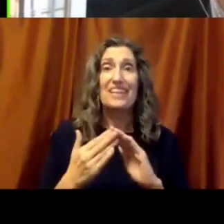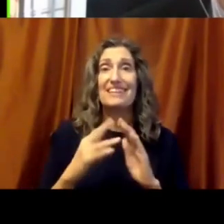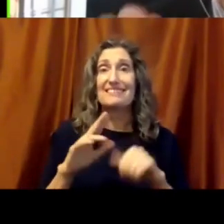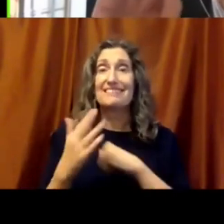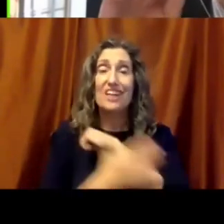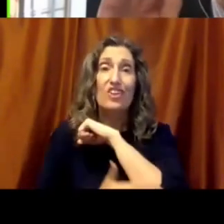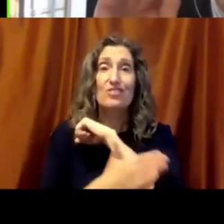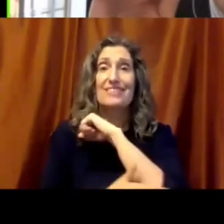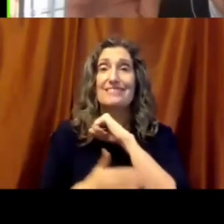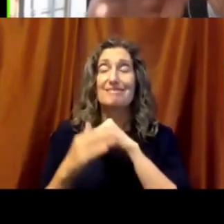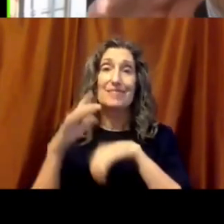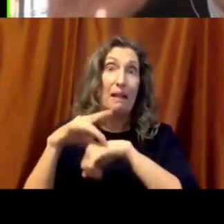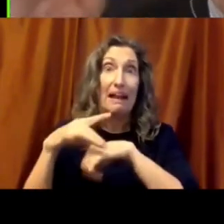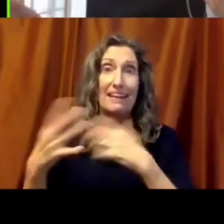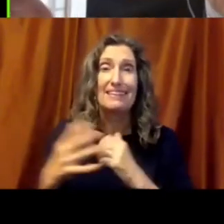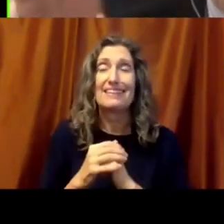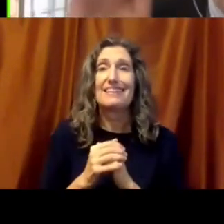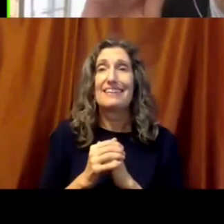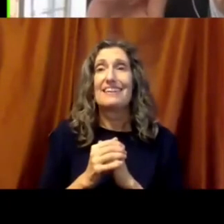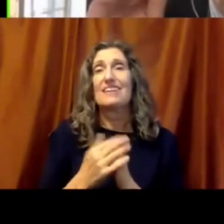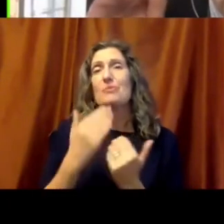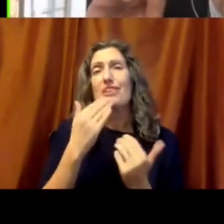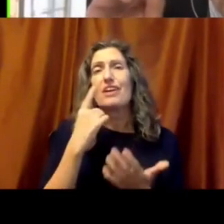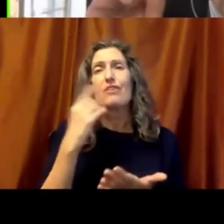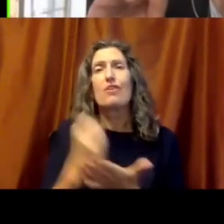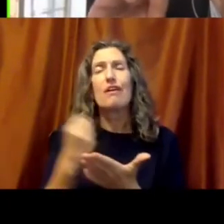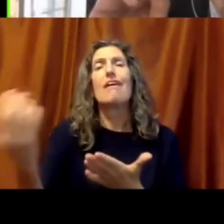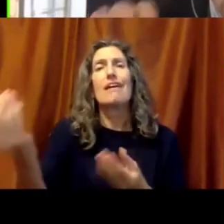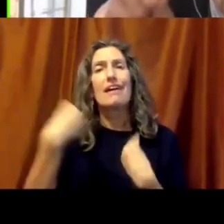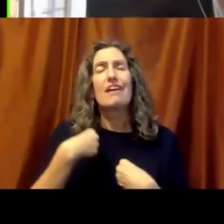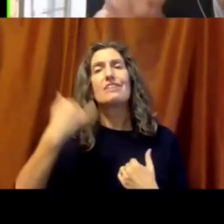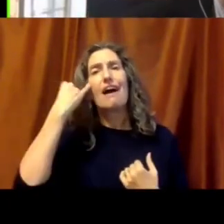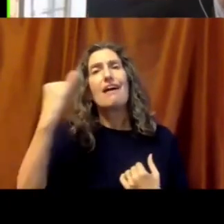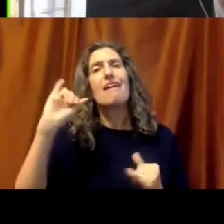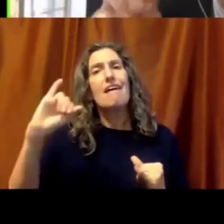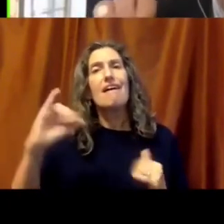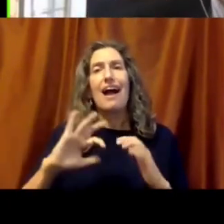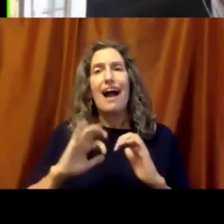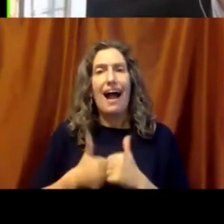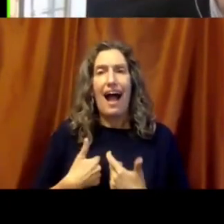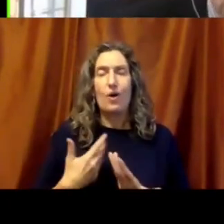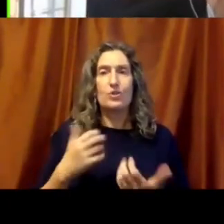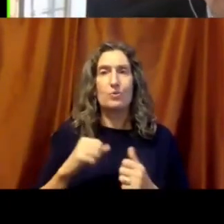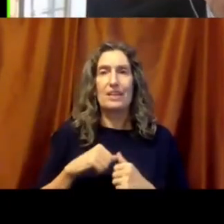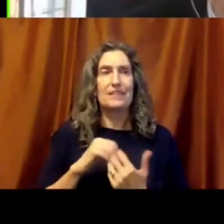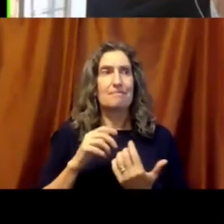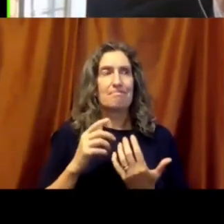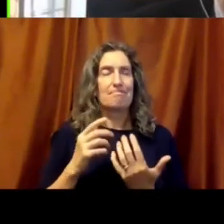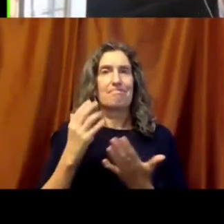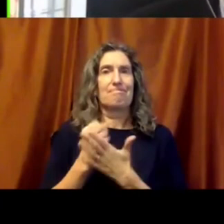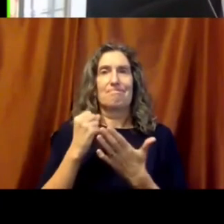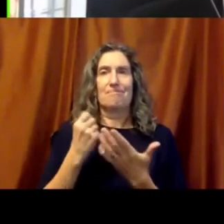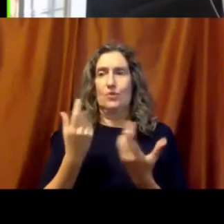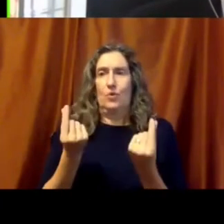taking time today and for giving us this overview of a way to think about what do we do in this, let's call it gut check